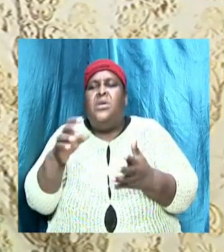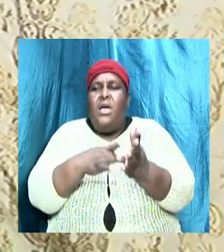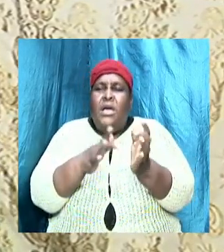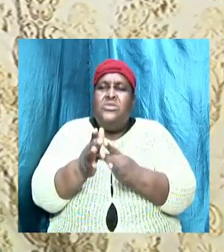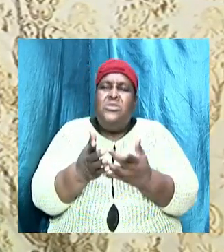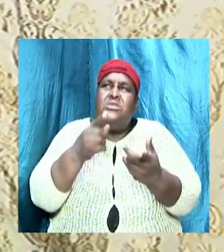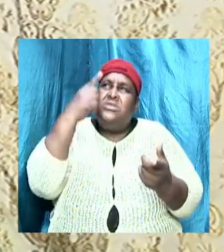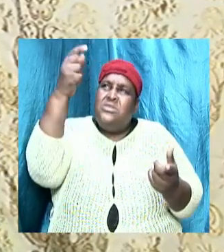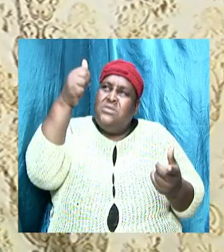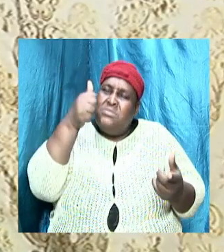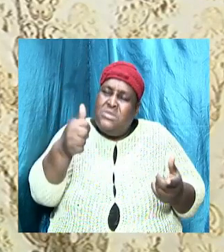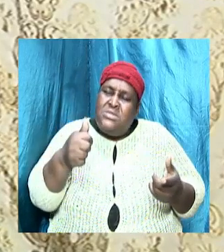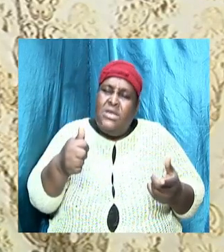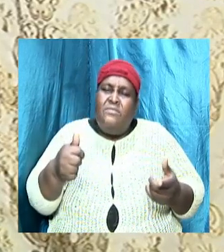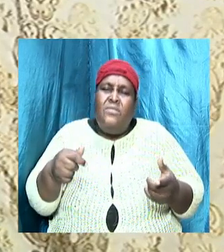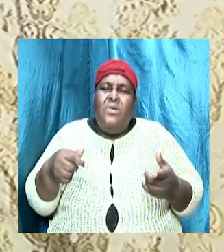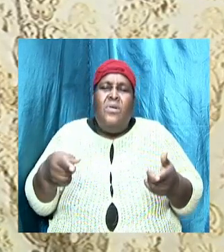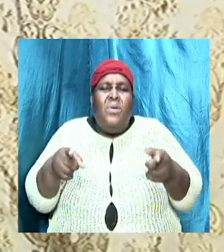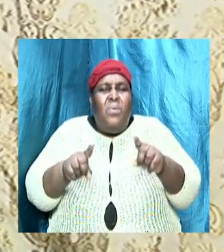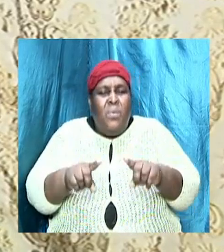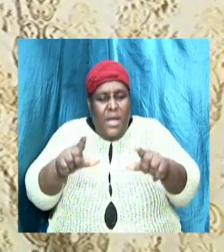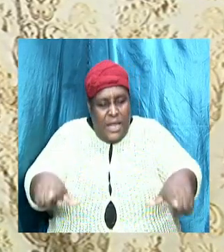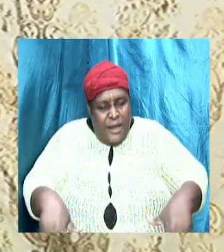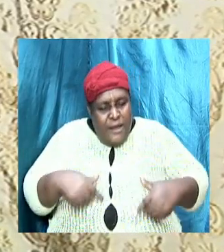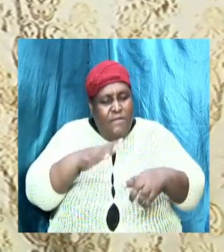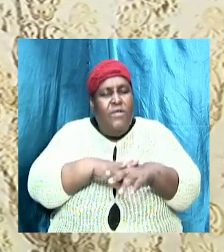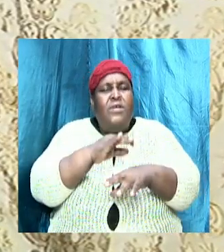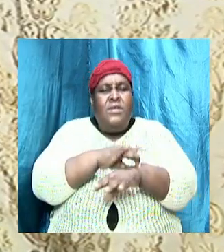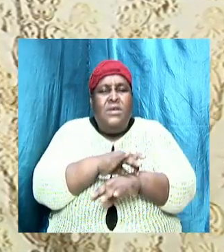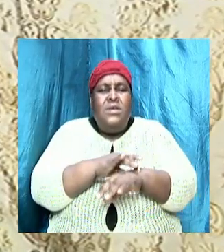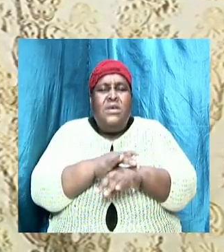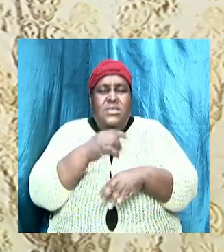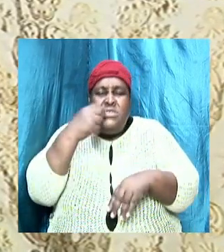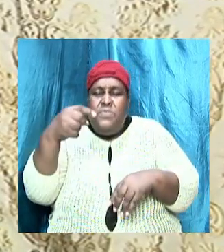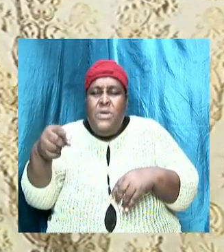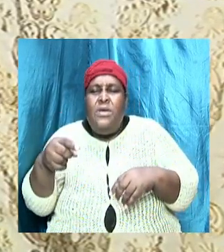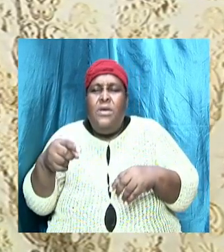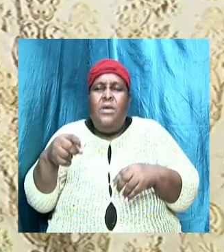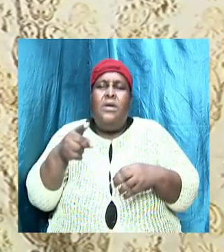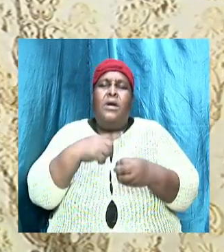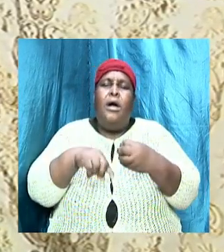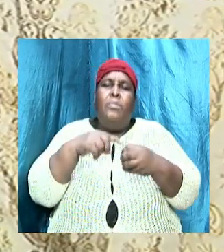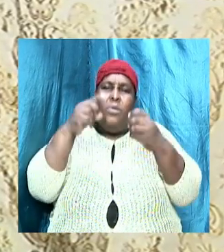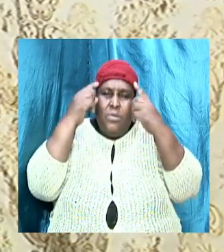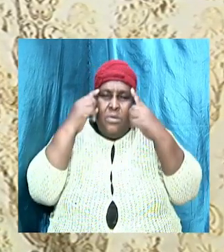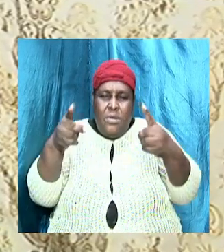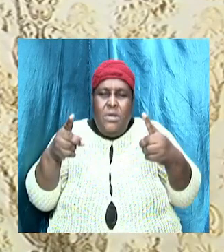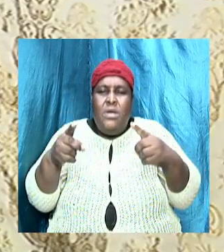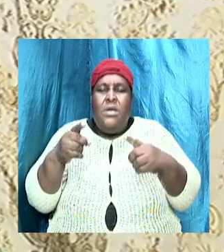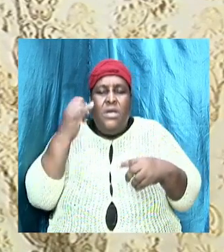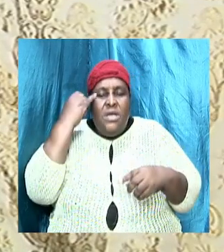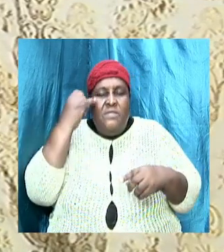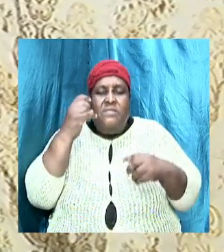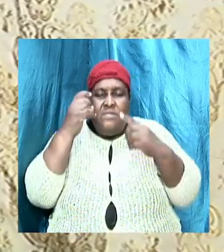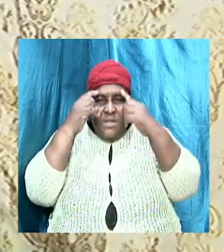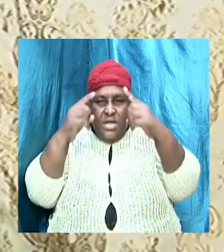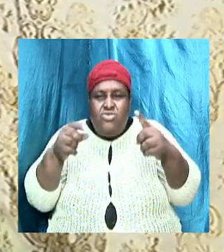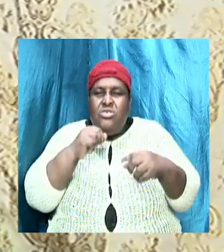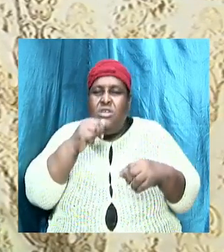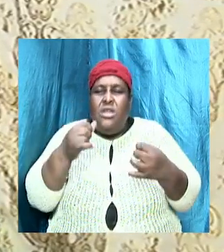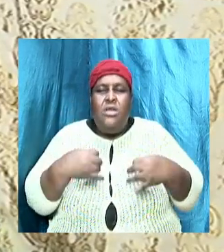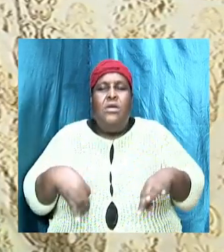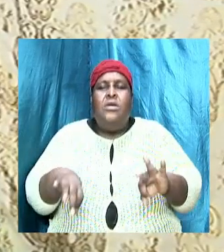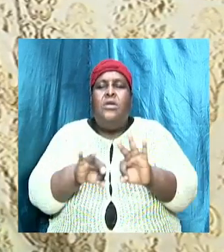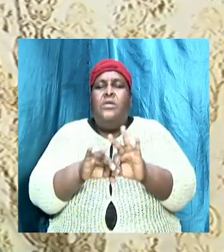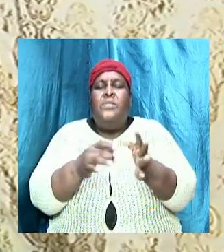himself, while he walked this earth, spoke about doctrine. If doctrine was not so important, then